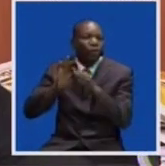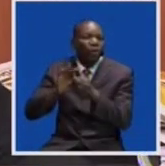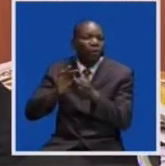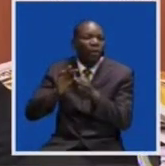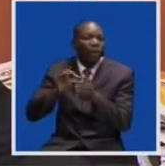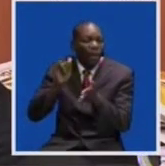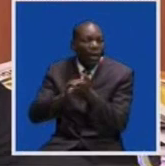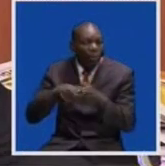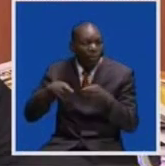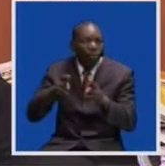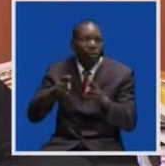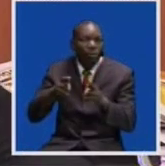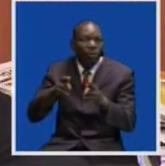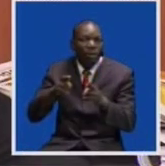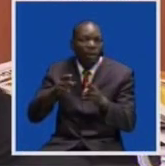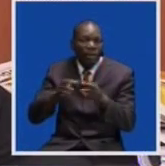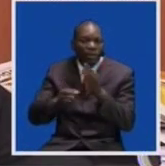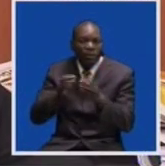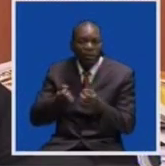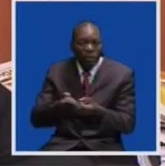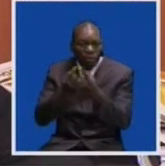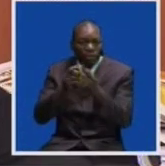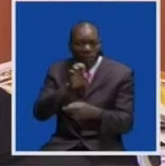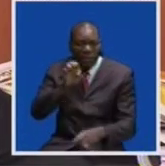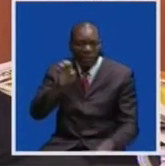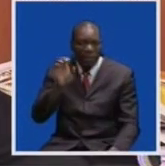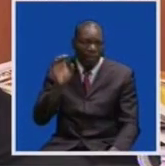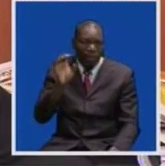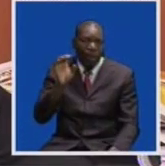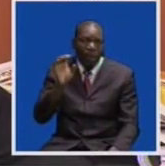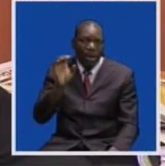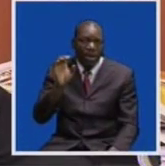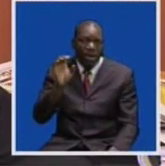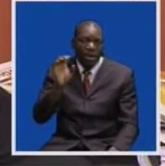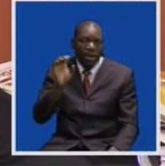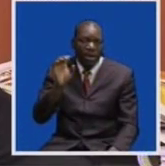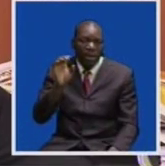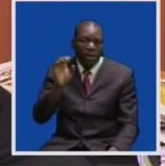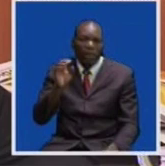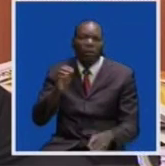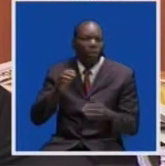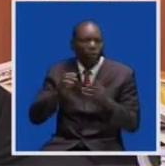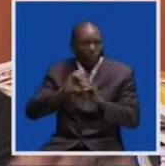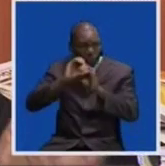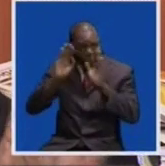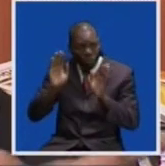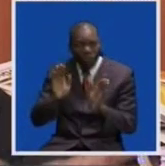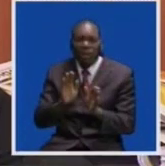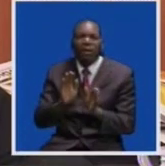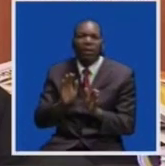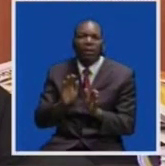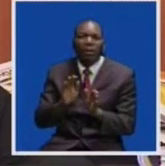road to go to, that is if you're going to the eastern province, through going to Chongwe and all that. So,